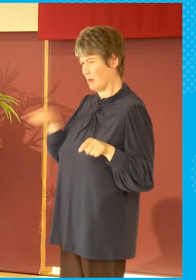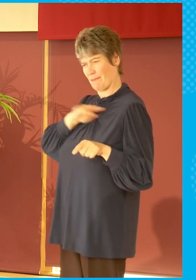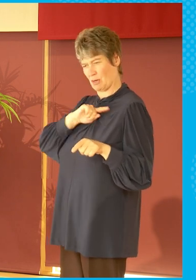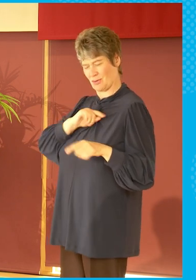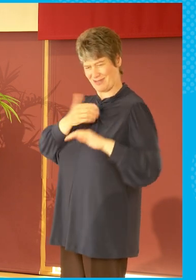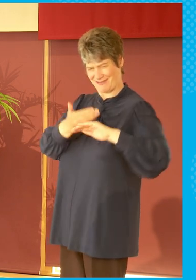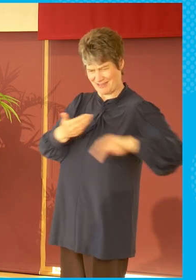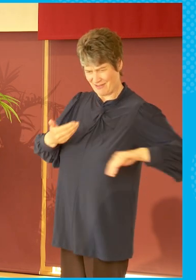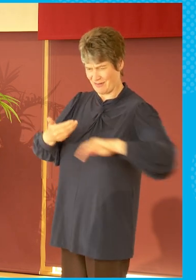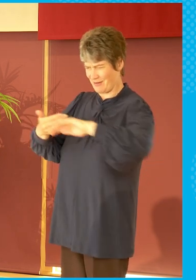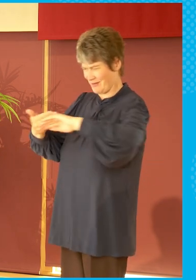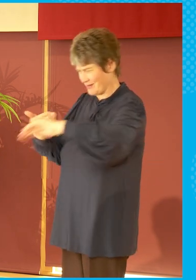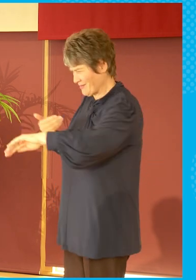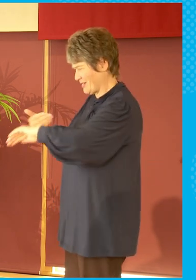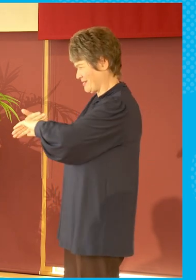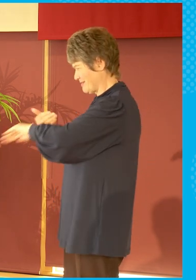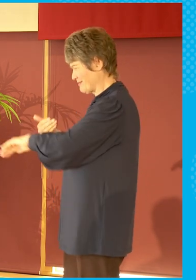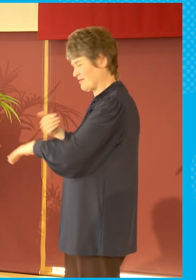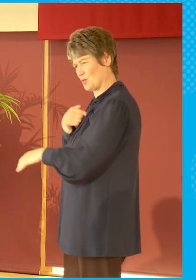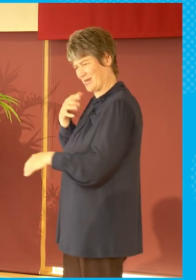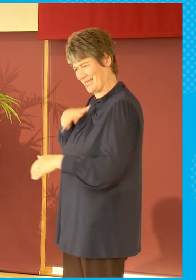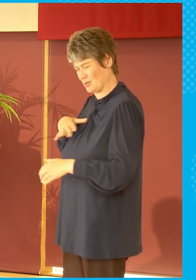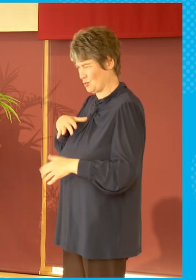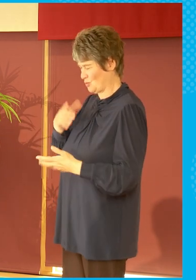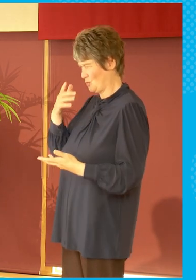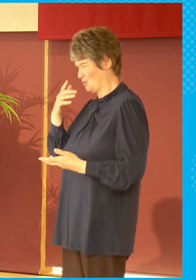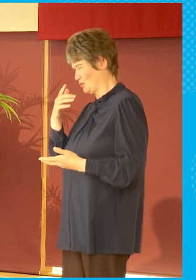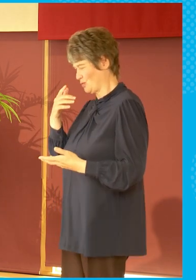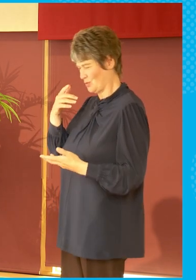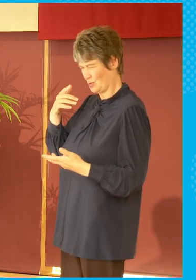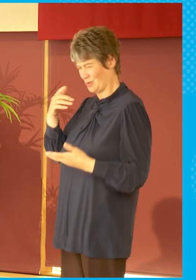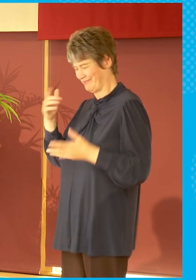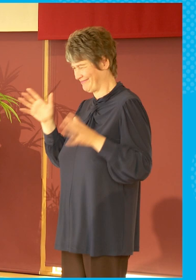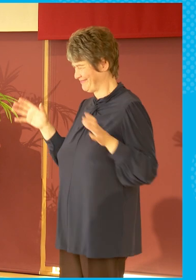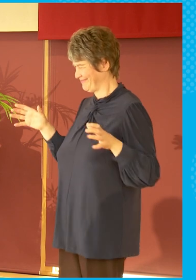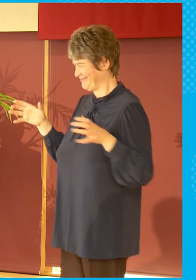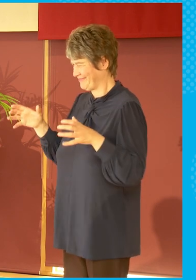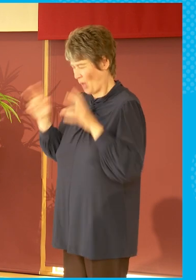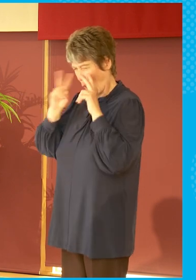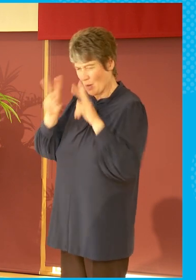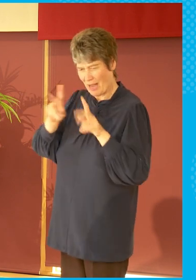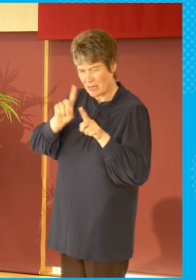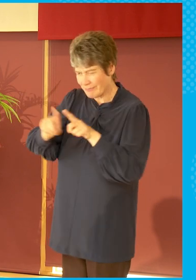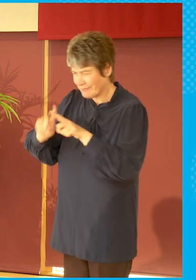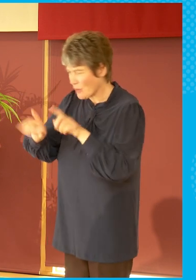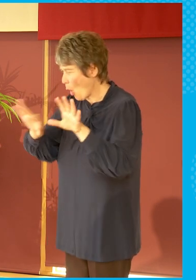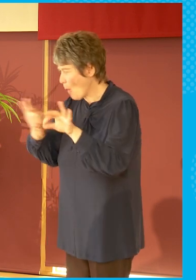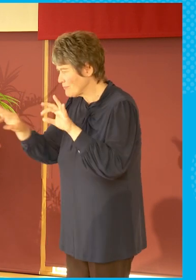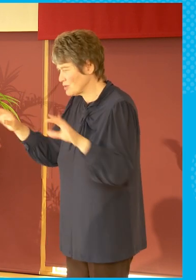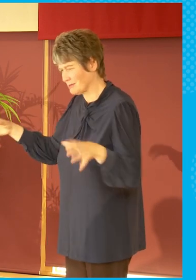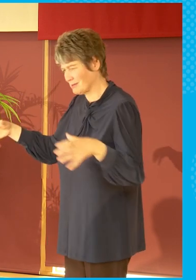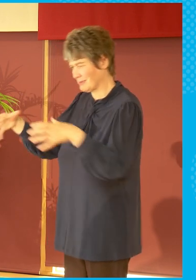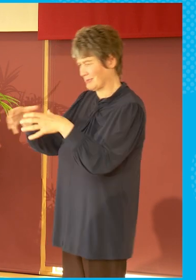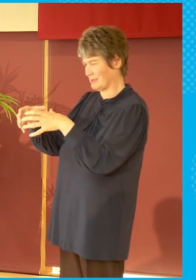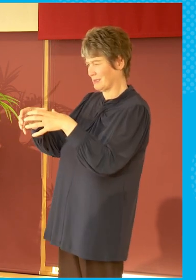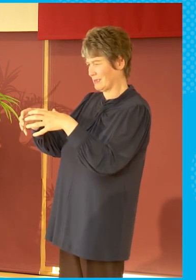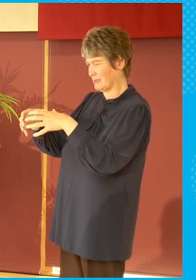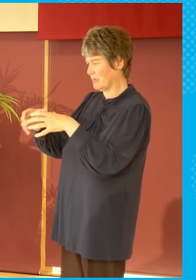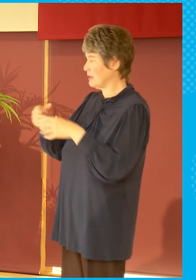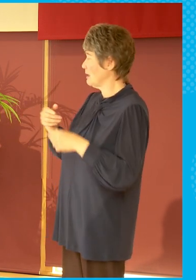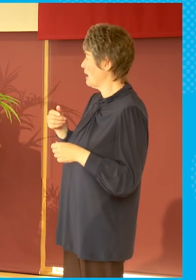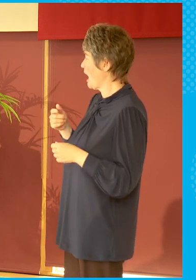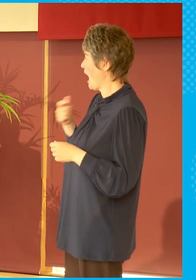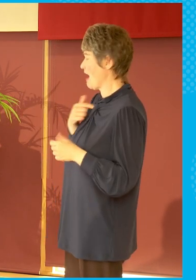actually, if we consume diversely. And we're not going to go back to that. That's done and dusted with.